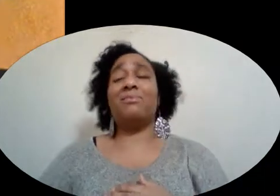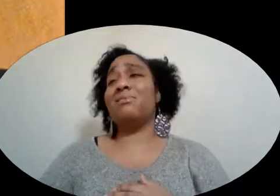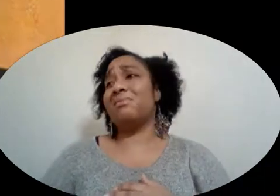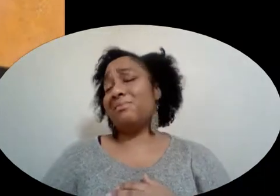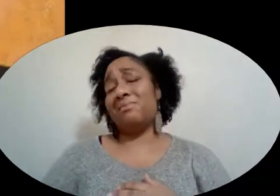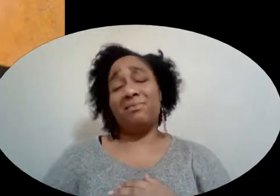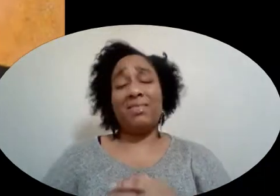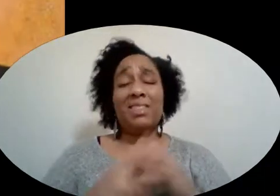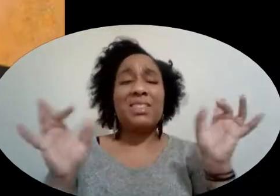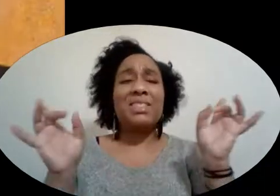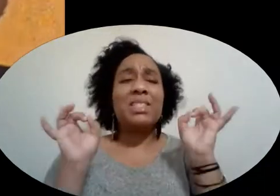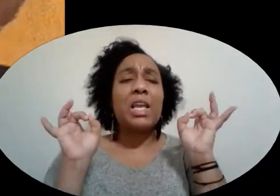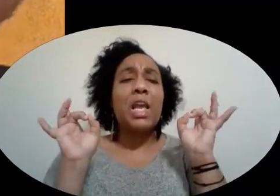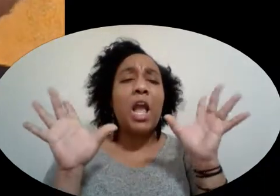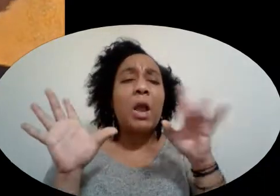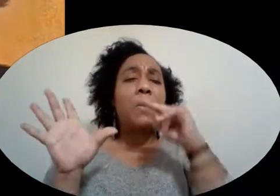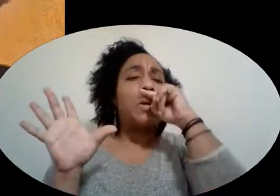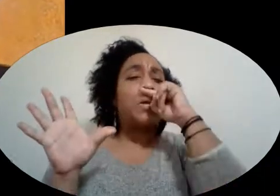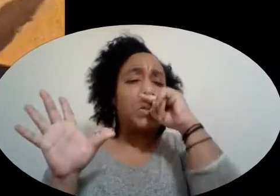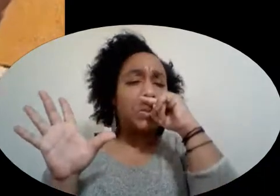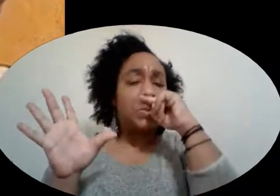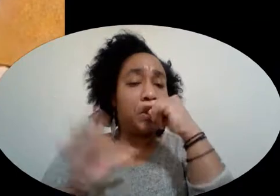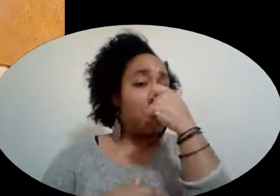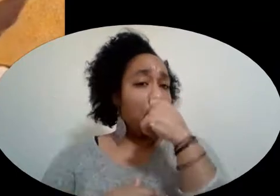I had a terrible sneezing cold